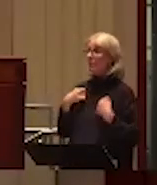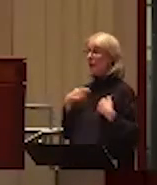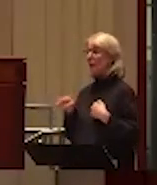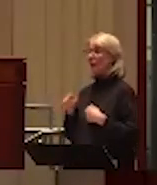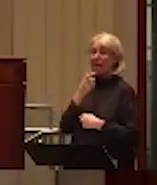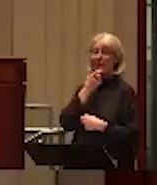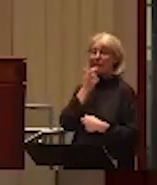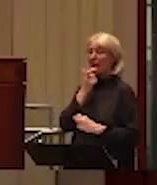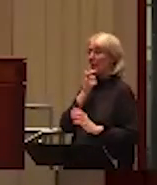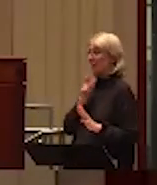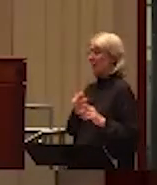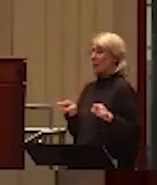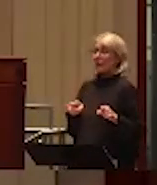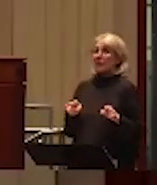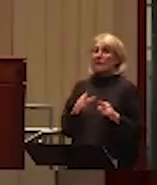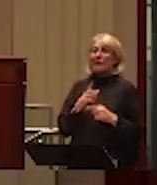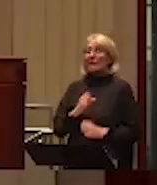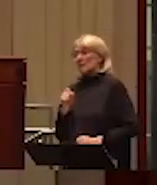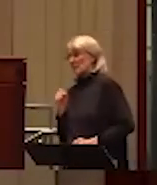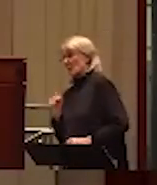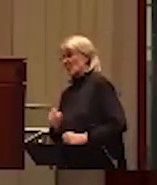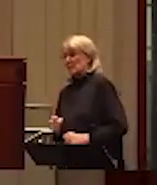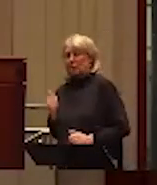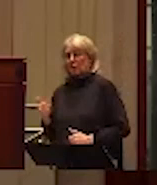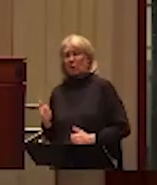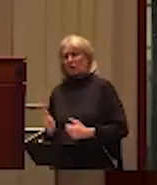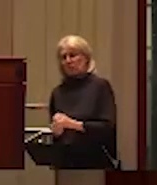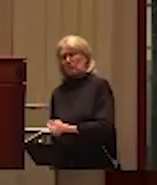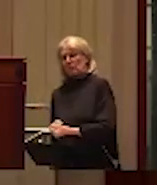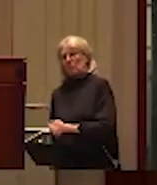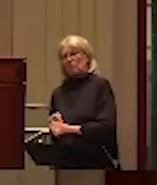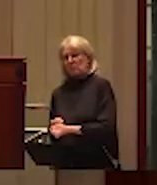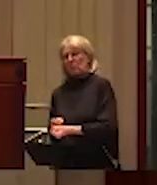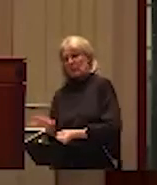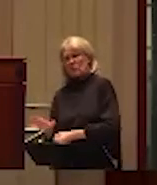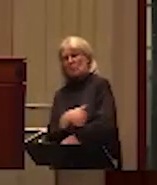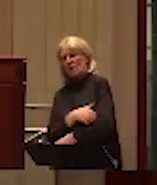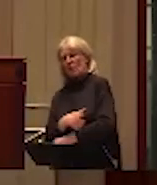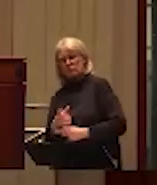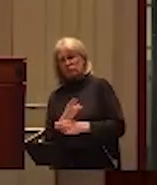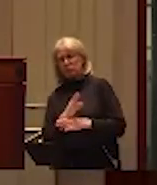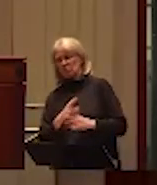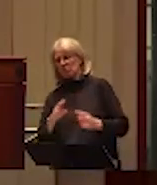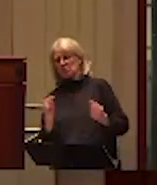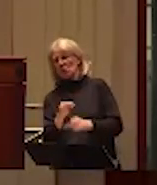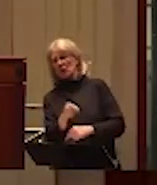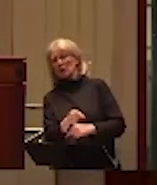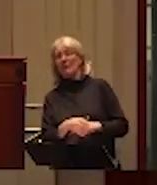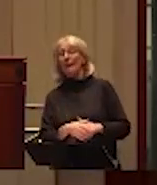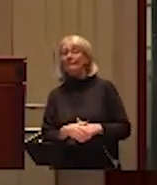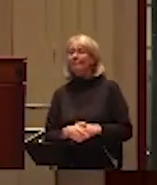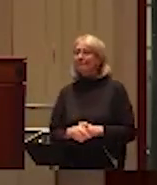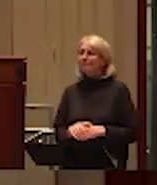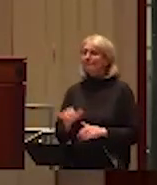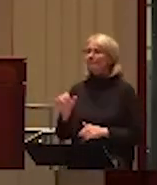laugh and they celebrate it. They're like, oh, good for her, you know, like using her power. And so I think, I think that it's